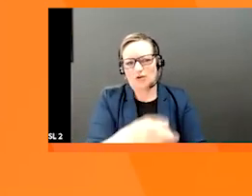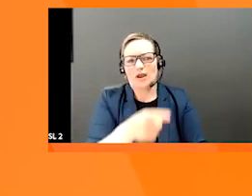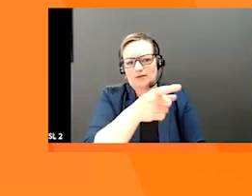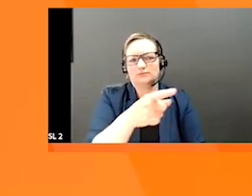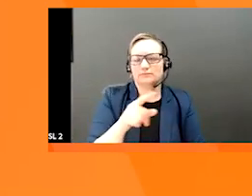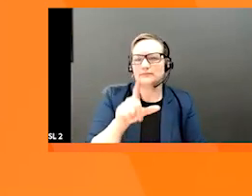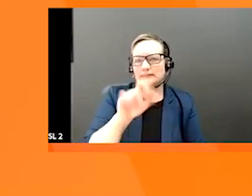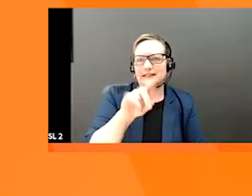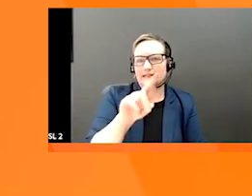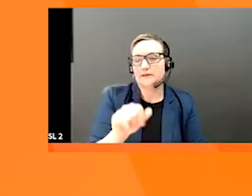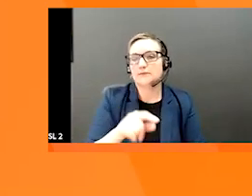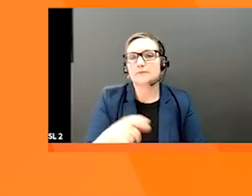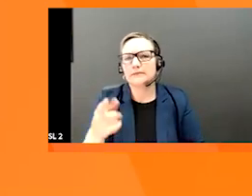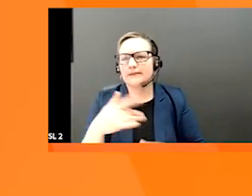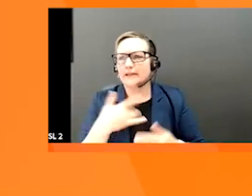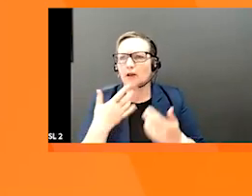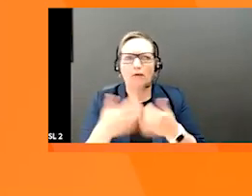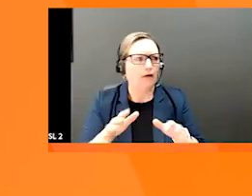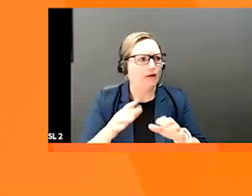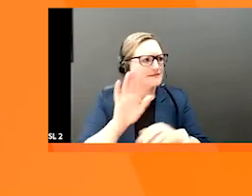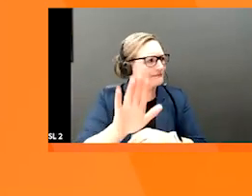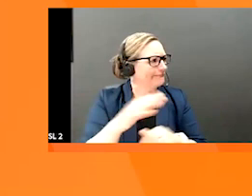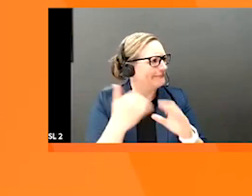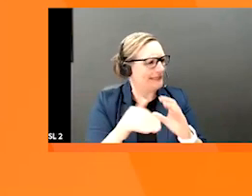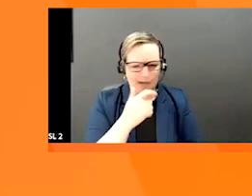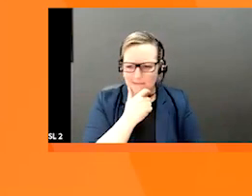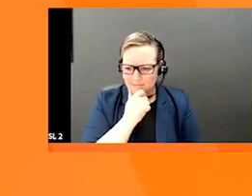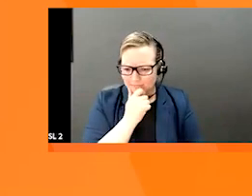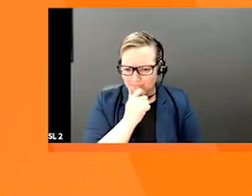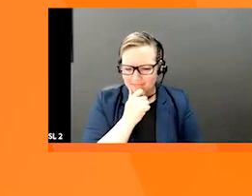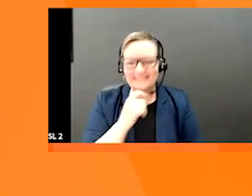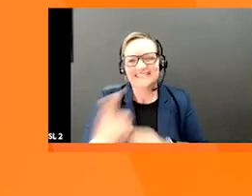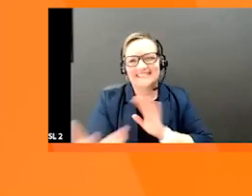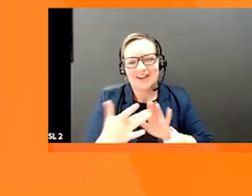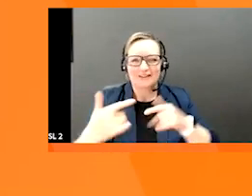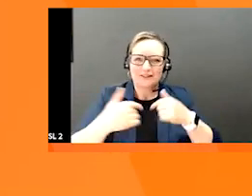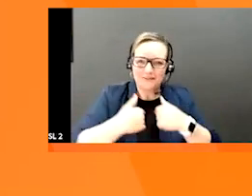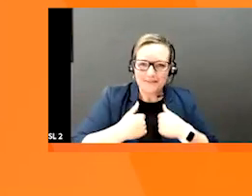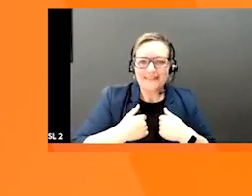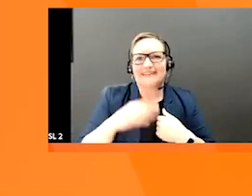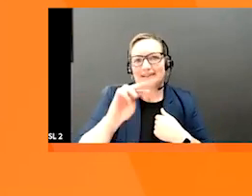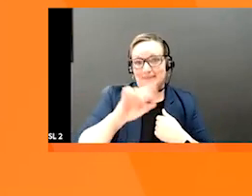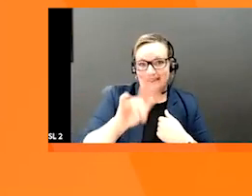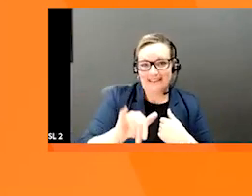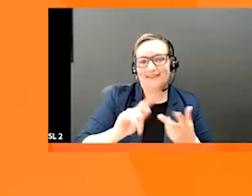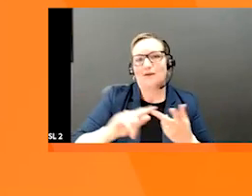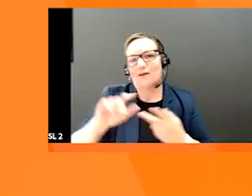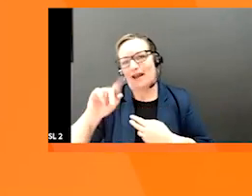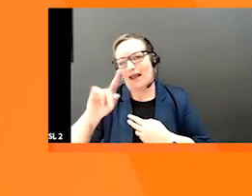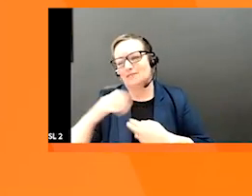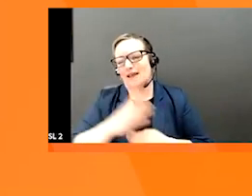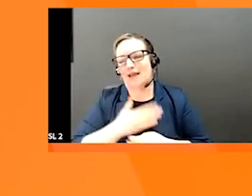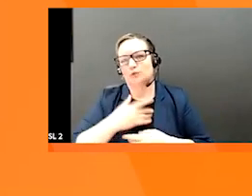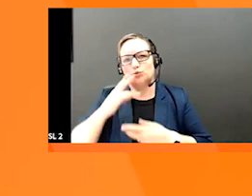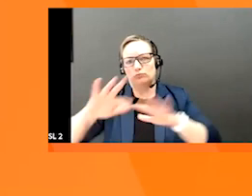and I are also around if you happen to lose the address or whatever, you can reach out to either one of us and we'll help. We're happy to help, connect